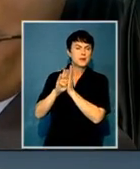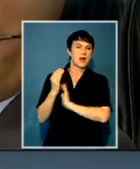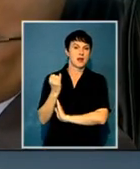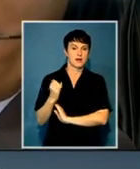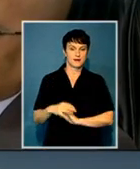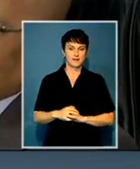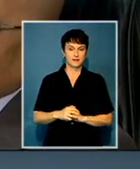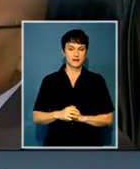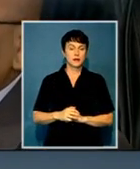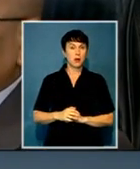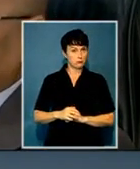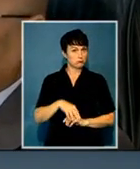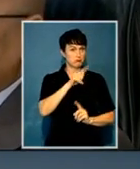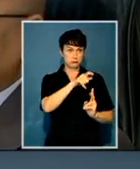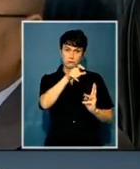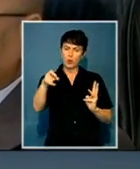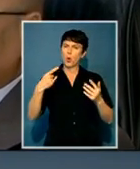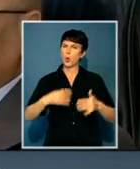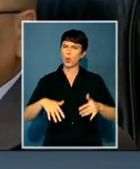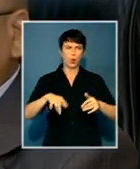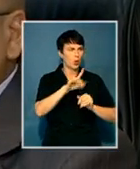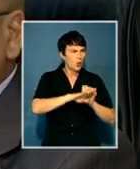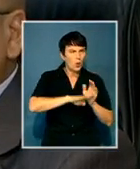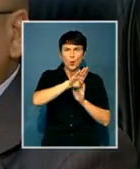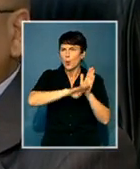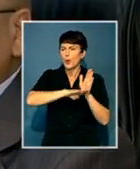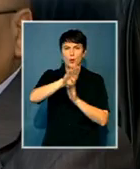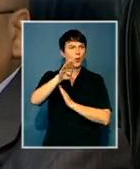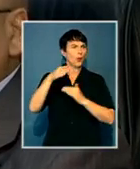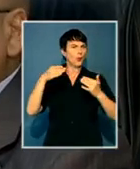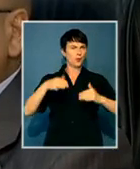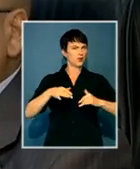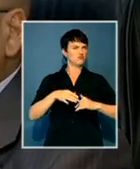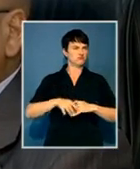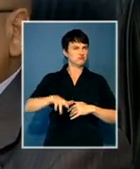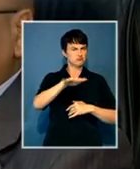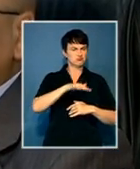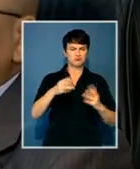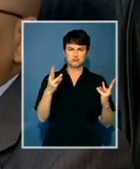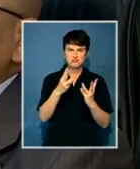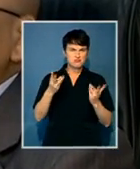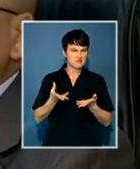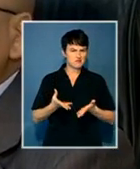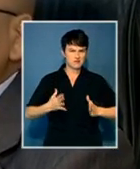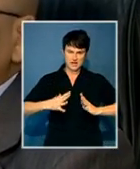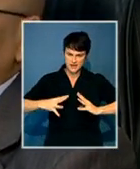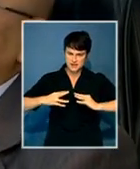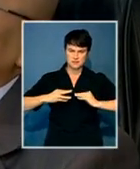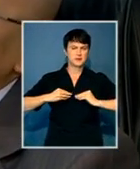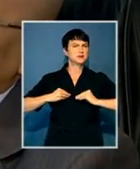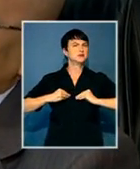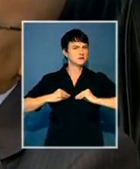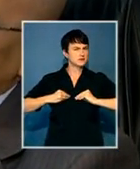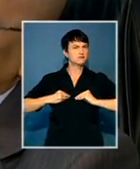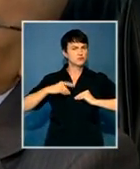some people that have really risen to the occasion. They've accepted the fact of coming to be